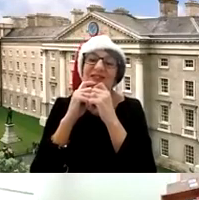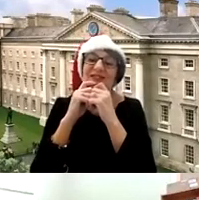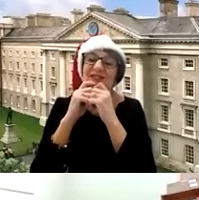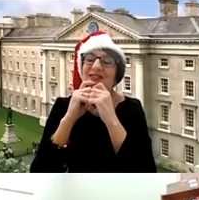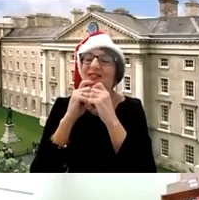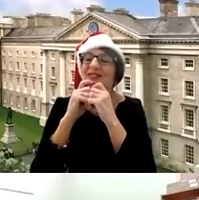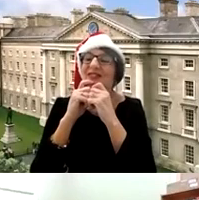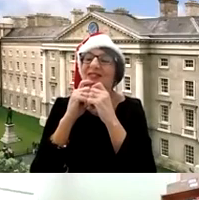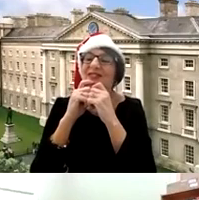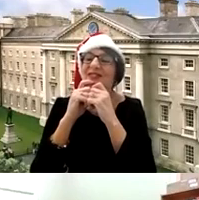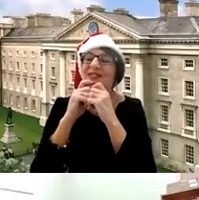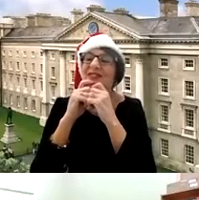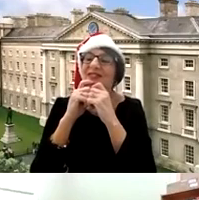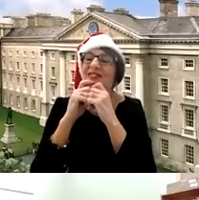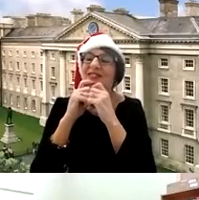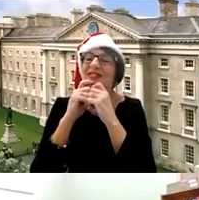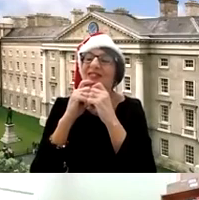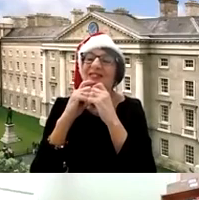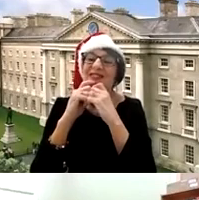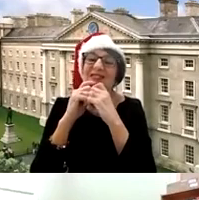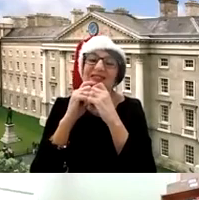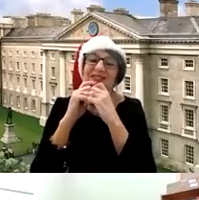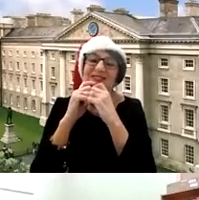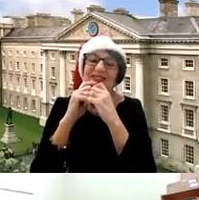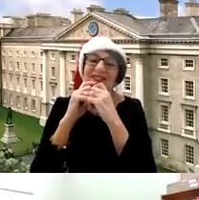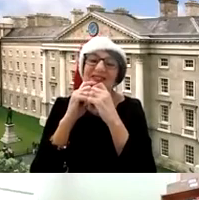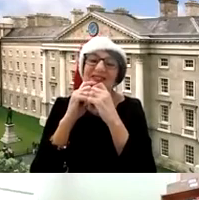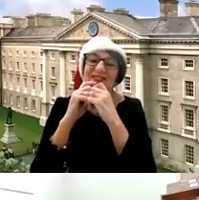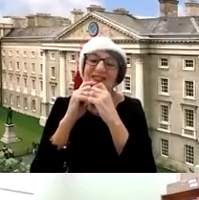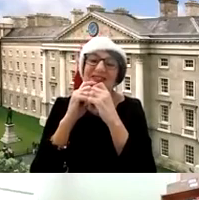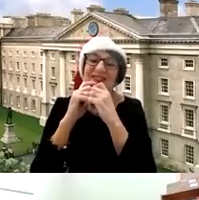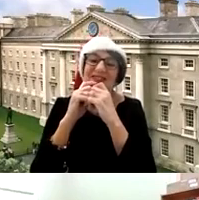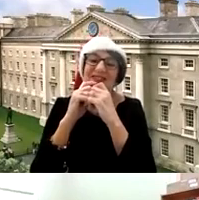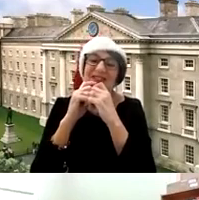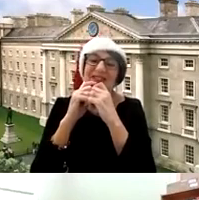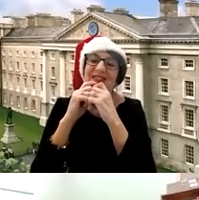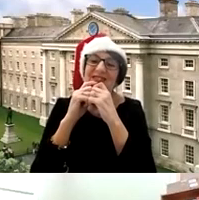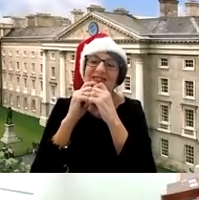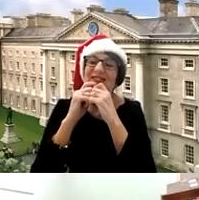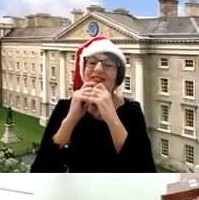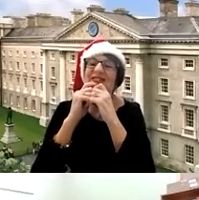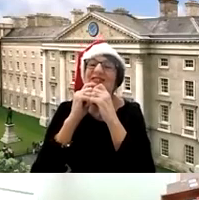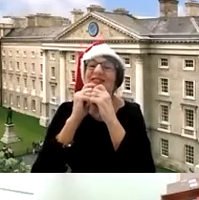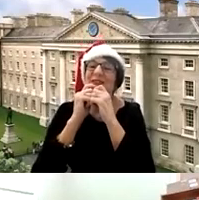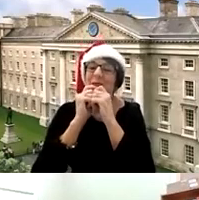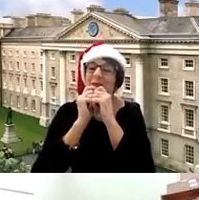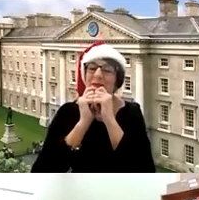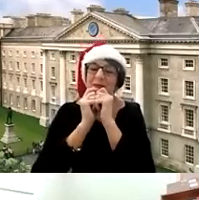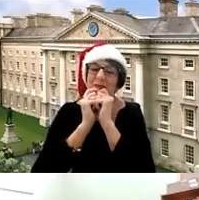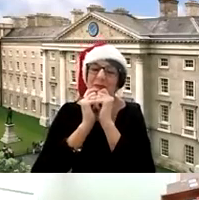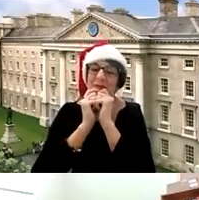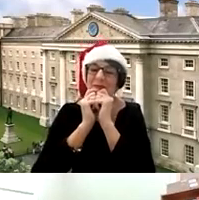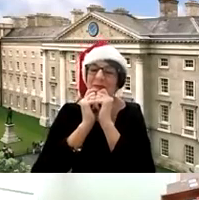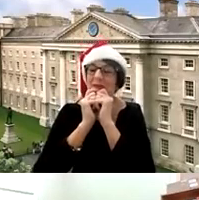doors and we will actually then take the photographs of those doors and we put them as part of our christmas card